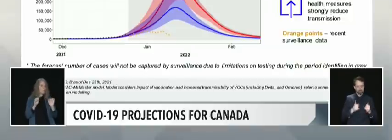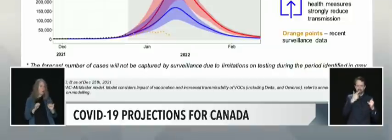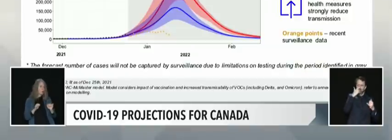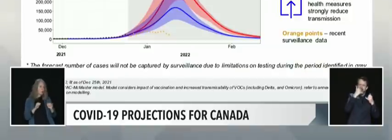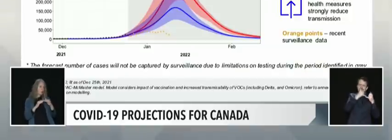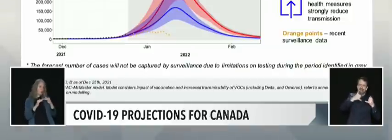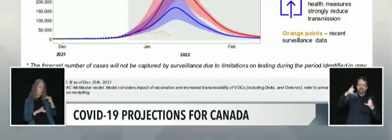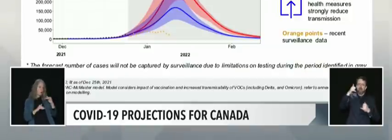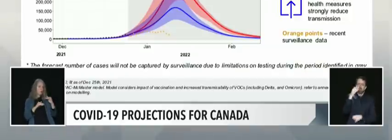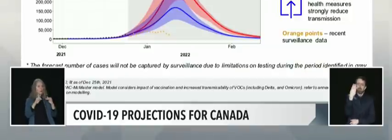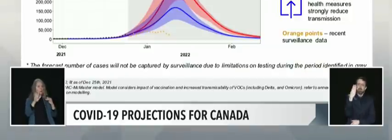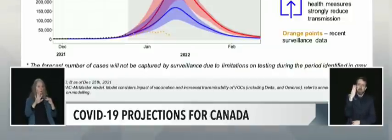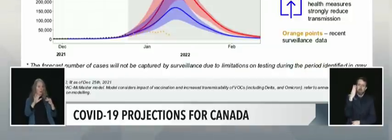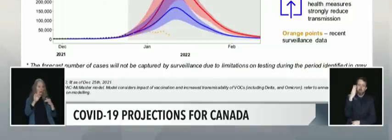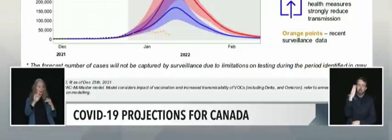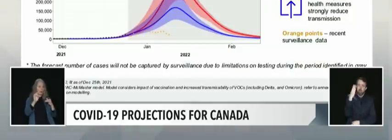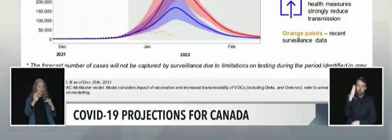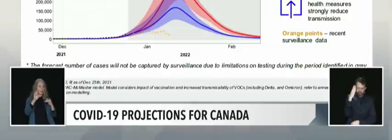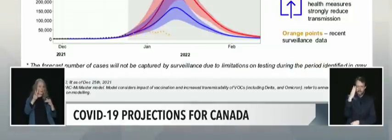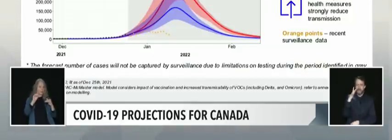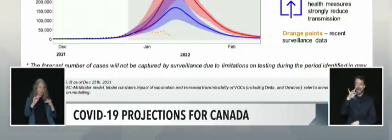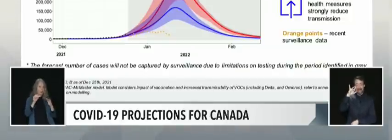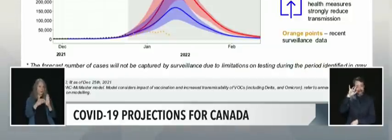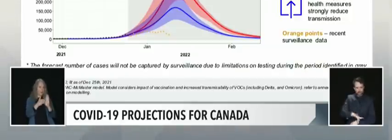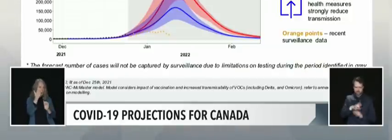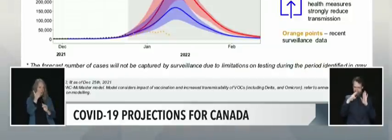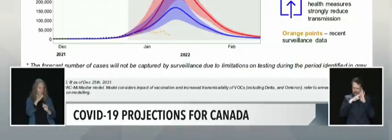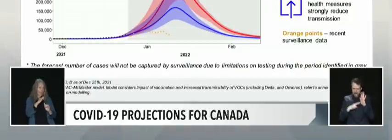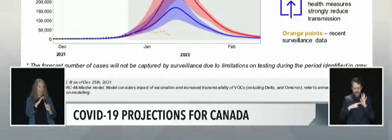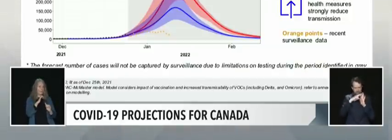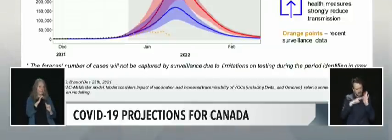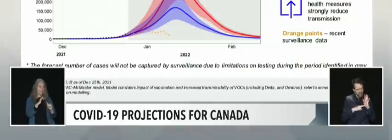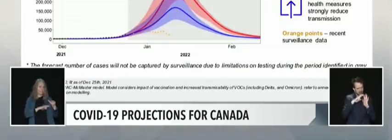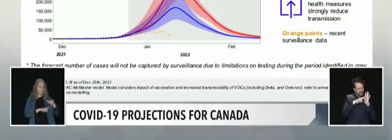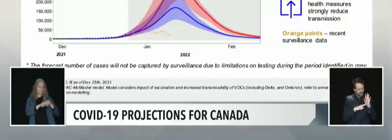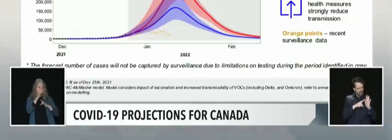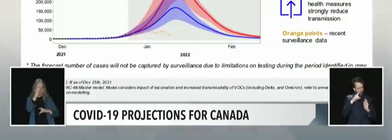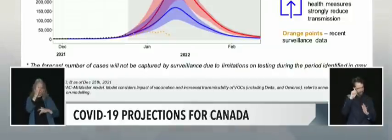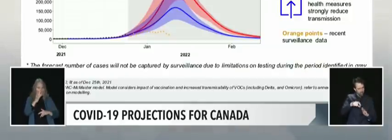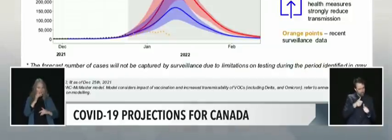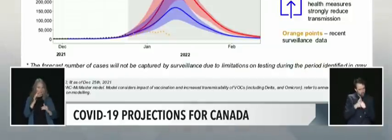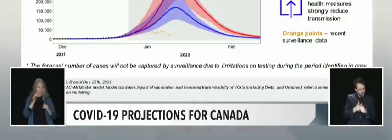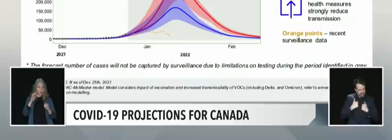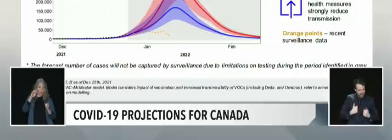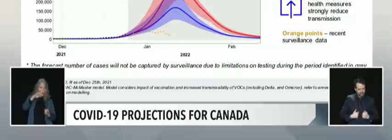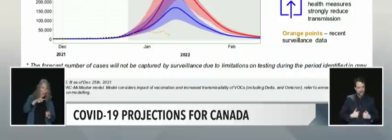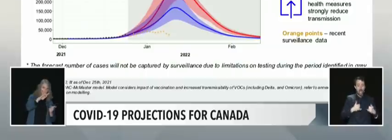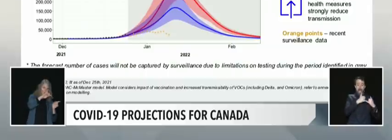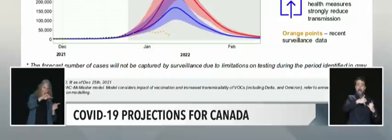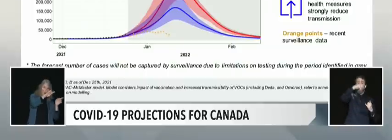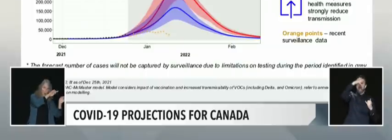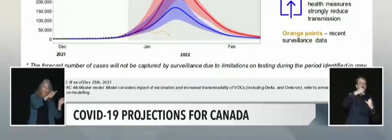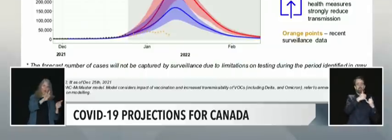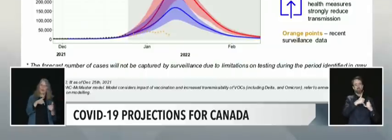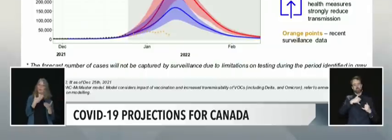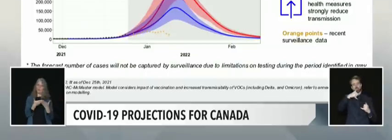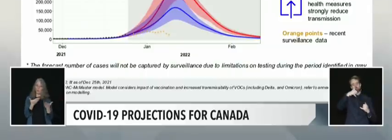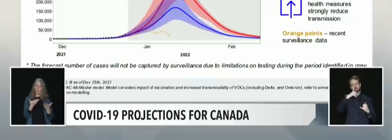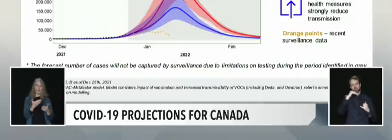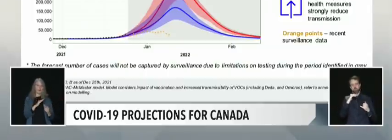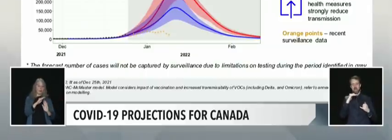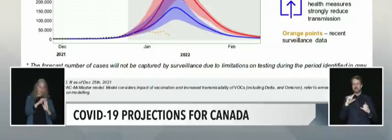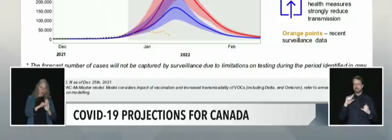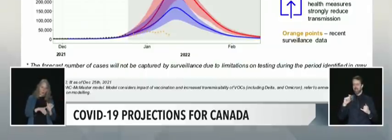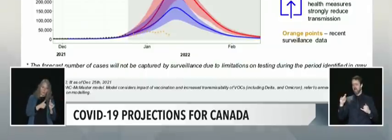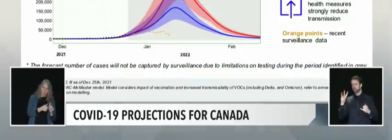is lower with about 170,000 actual daily cases. These scenarios highlight that while combined public health